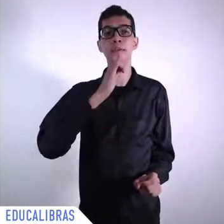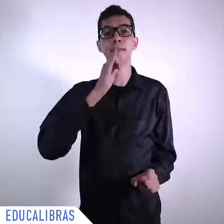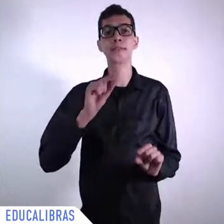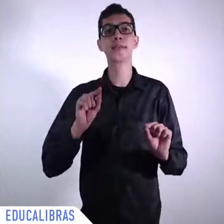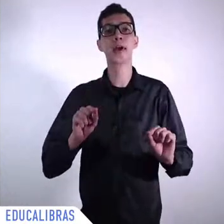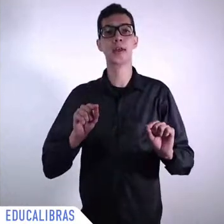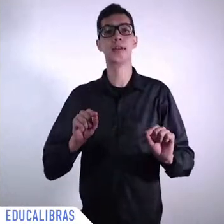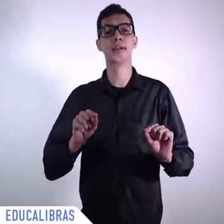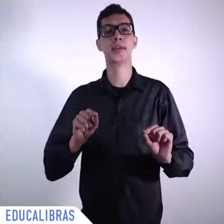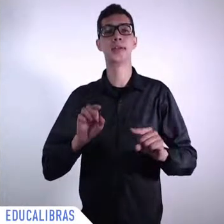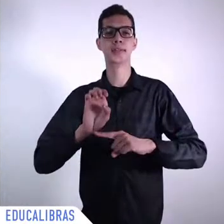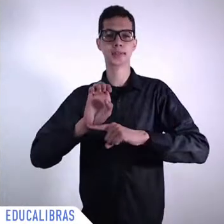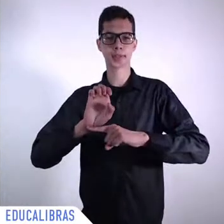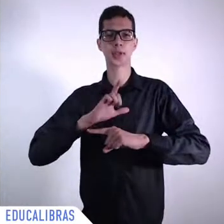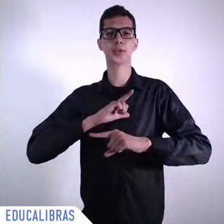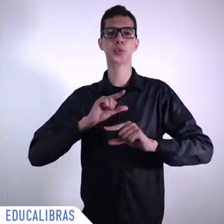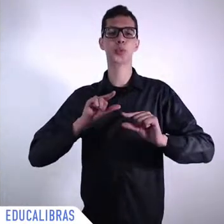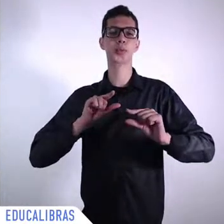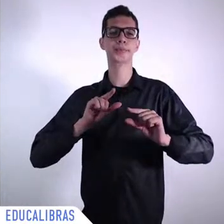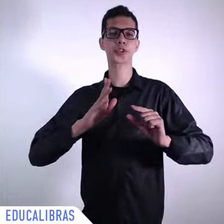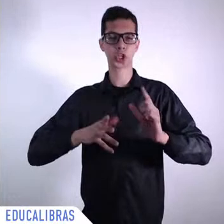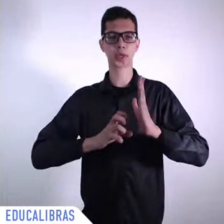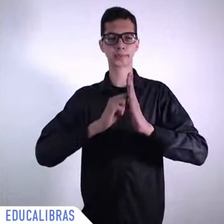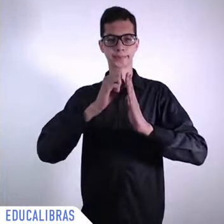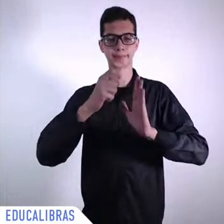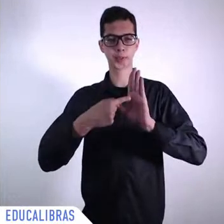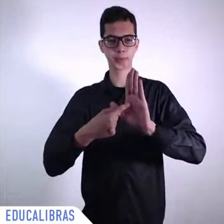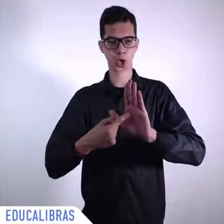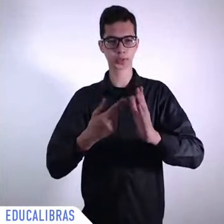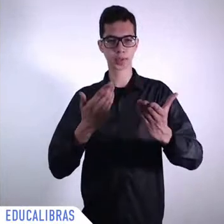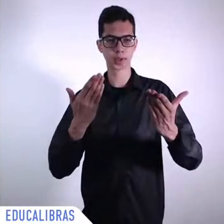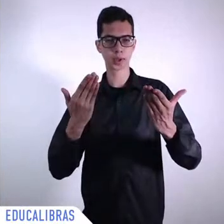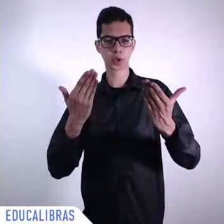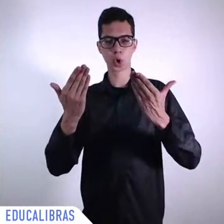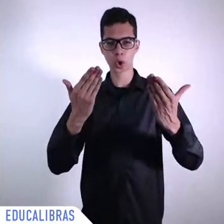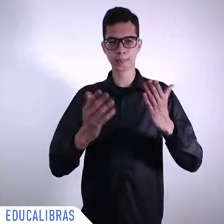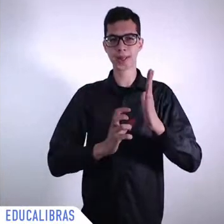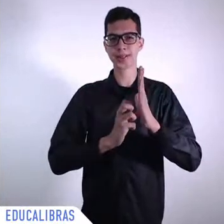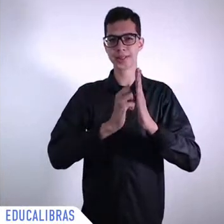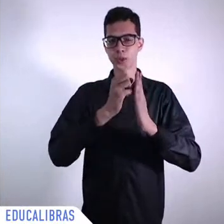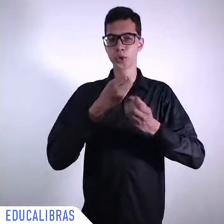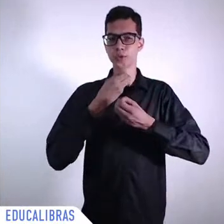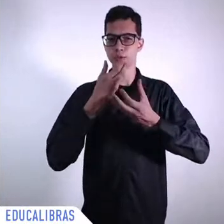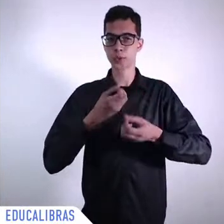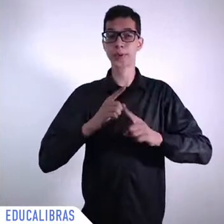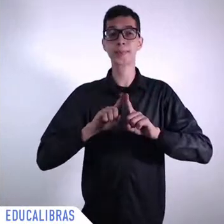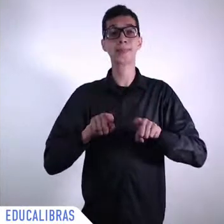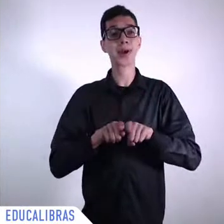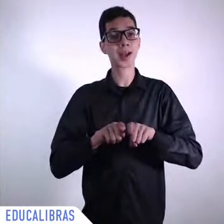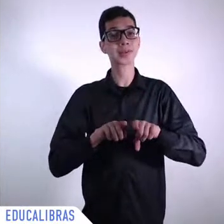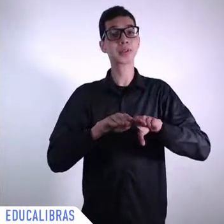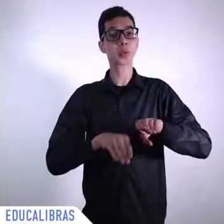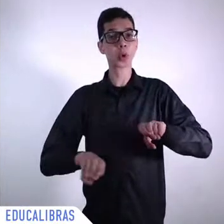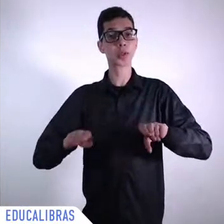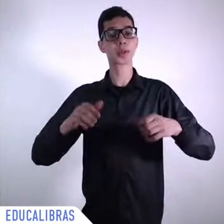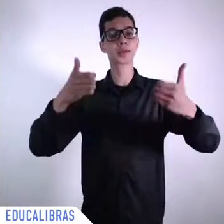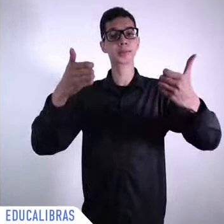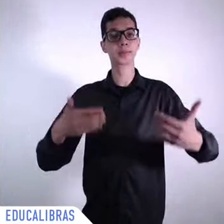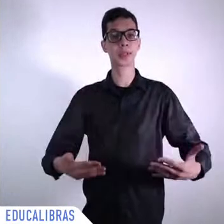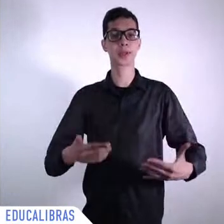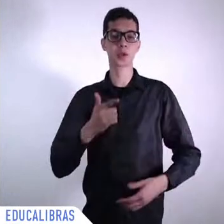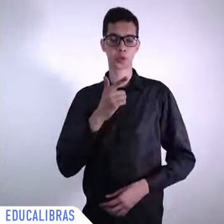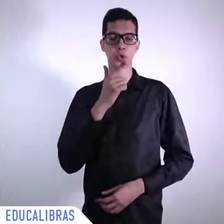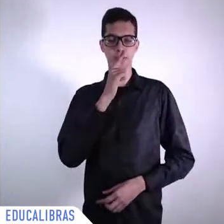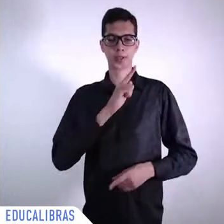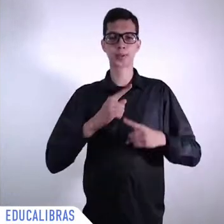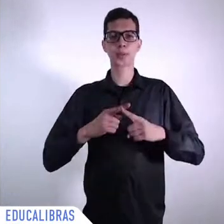the inequality we can explain because we know that the super rich the top 1% top 0 1% their